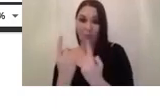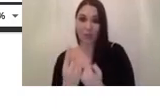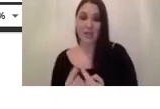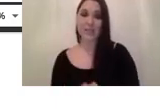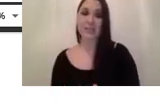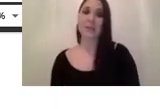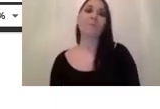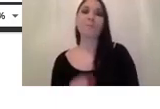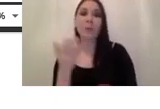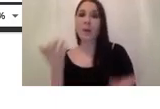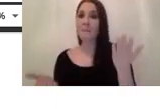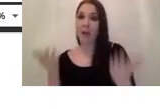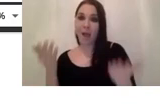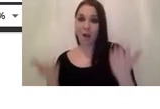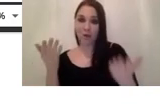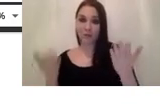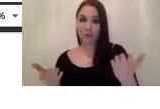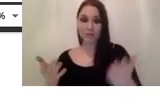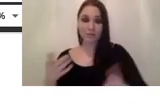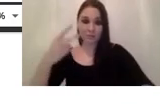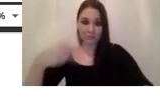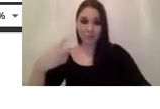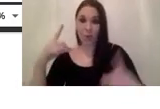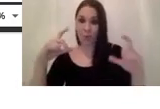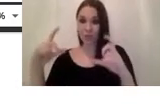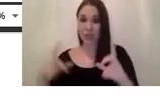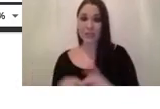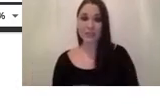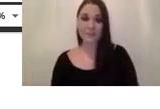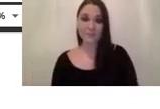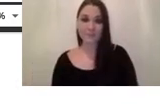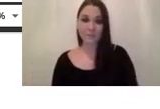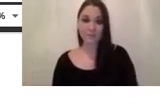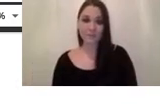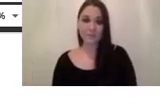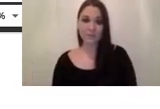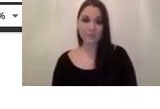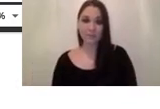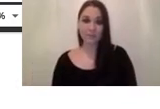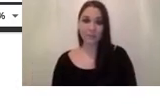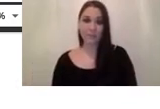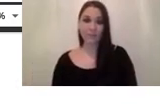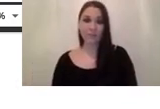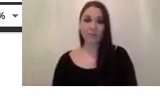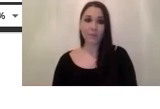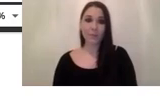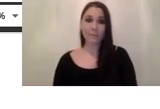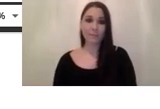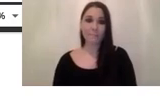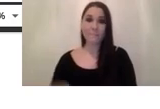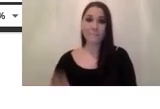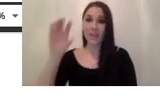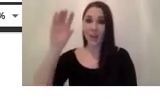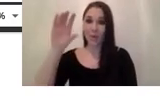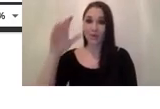images the one in the in the upper side is actually not so clear it has really a lot of